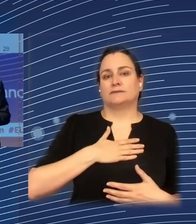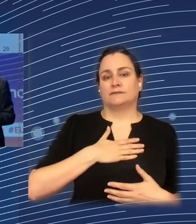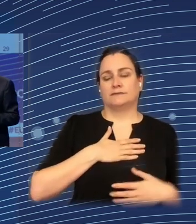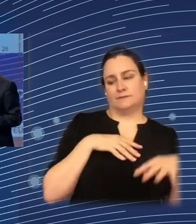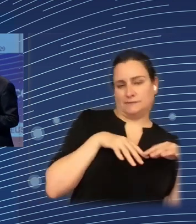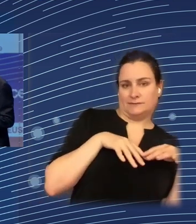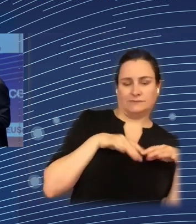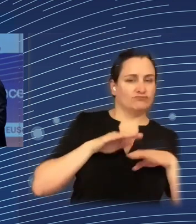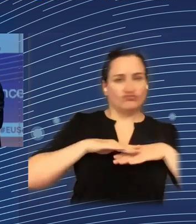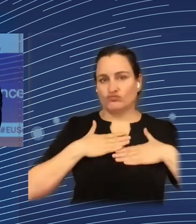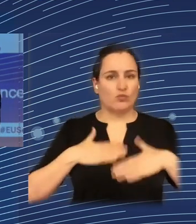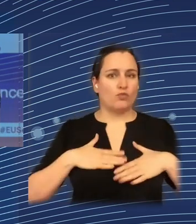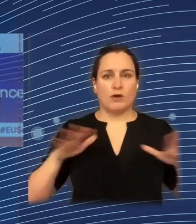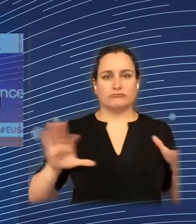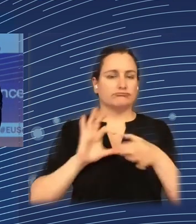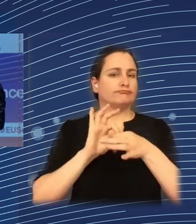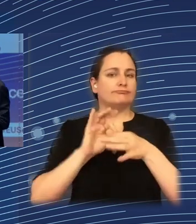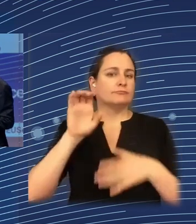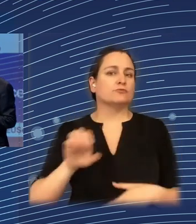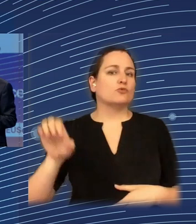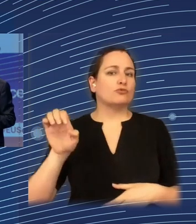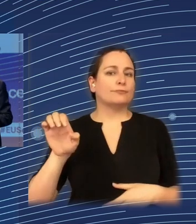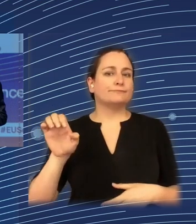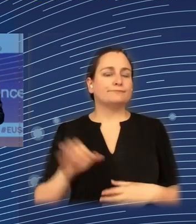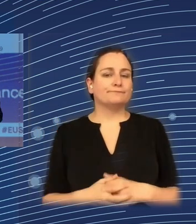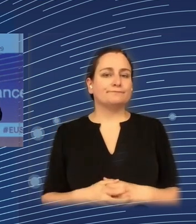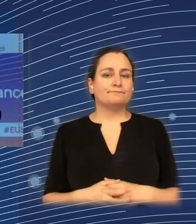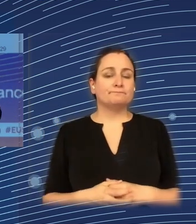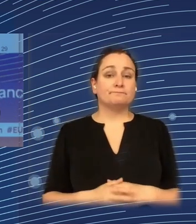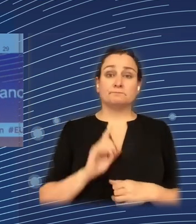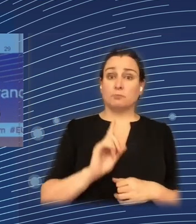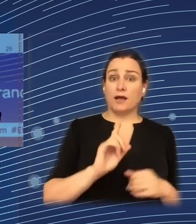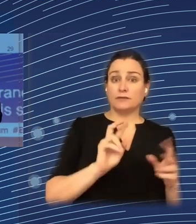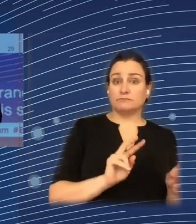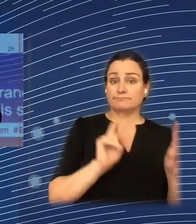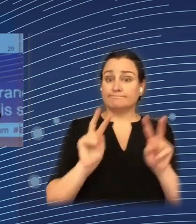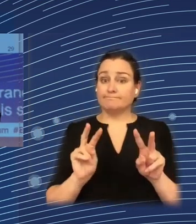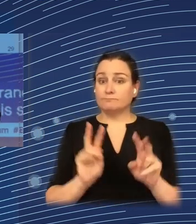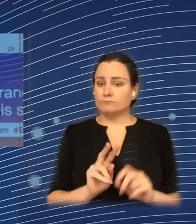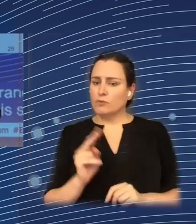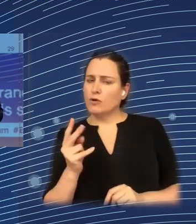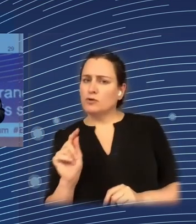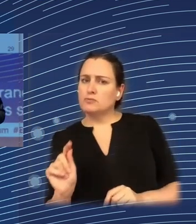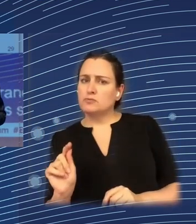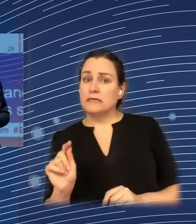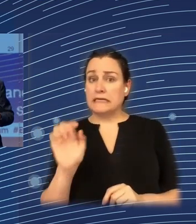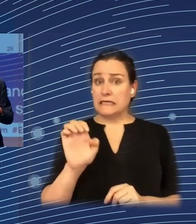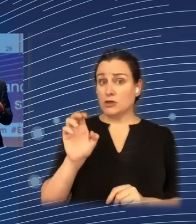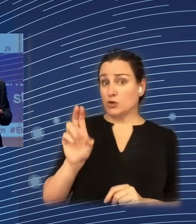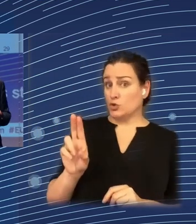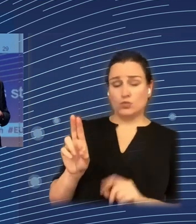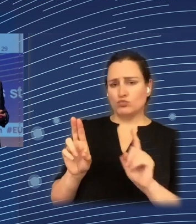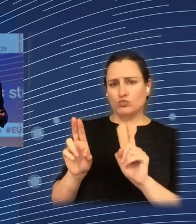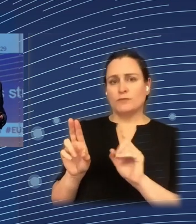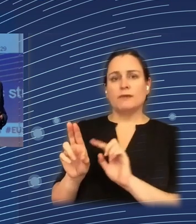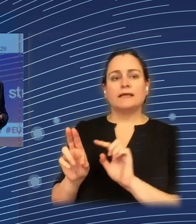very strong. But if we move to more moderate parties, so parties that don't want the demise of the European Union but have significant queries with the